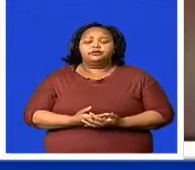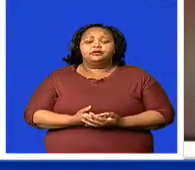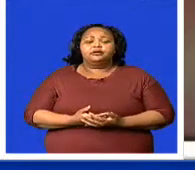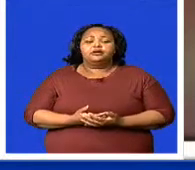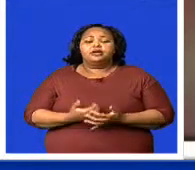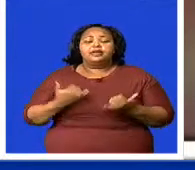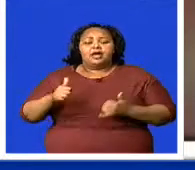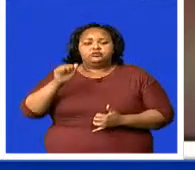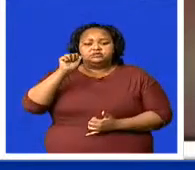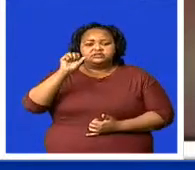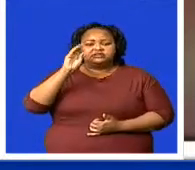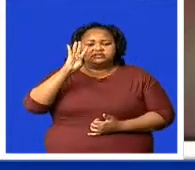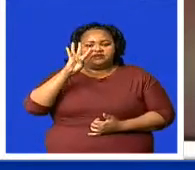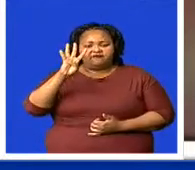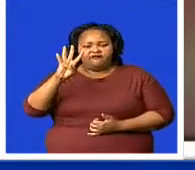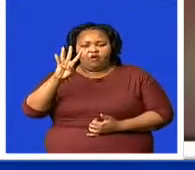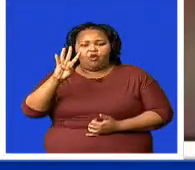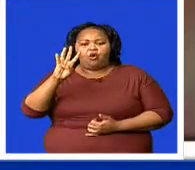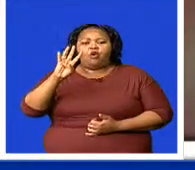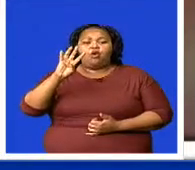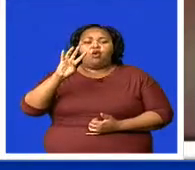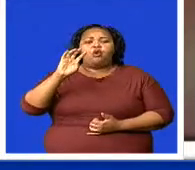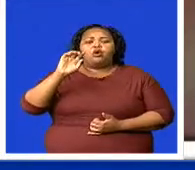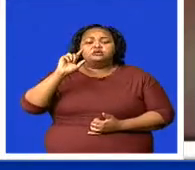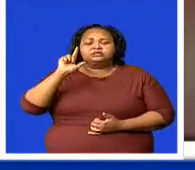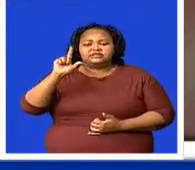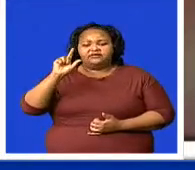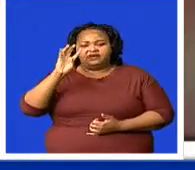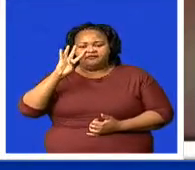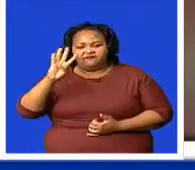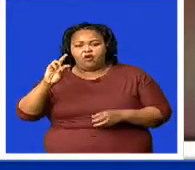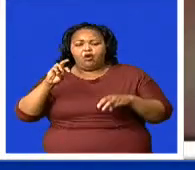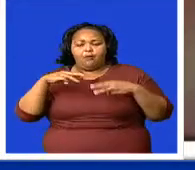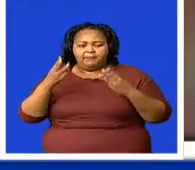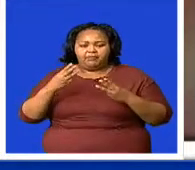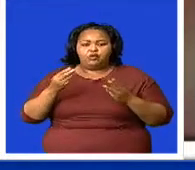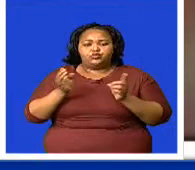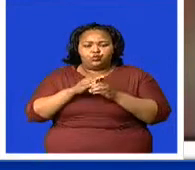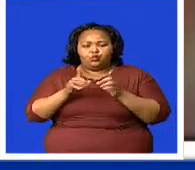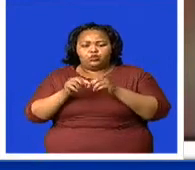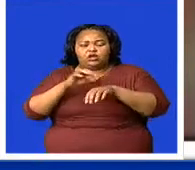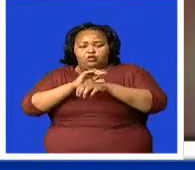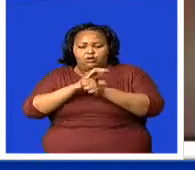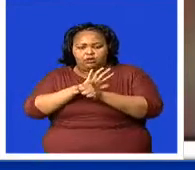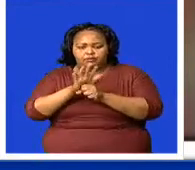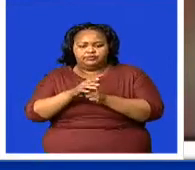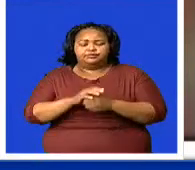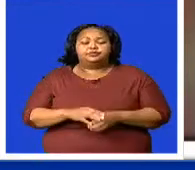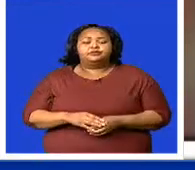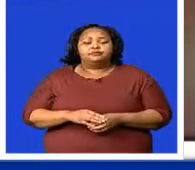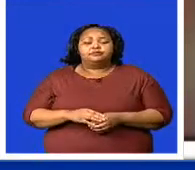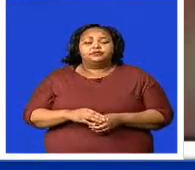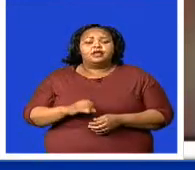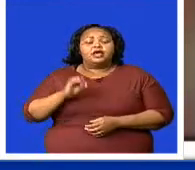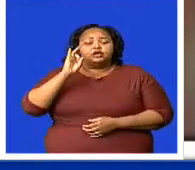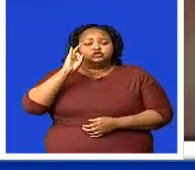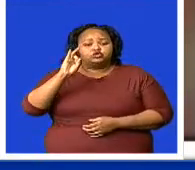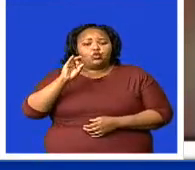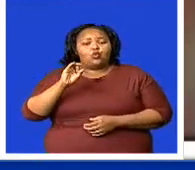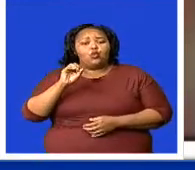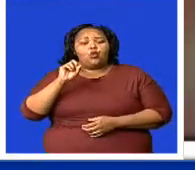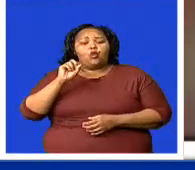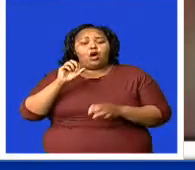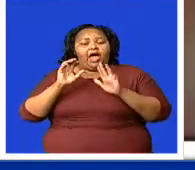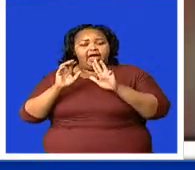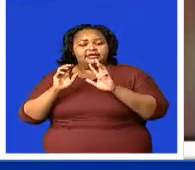,474. The report shows that there are 289